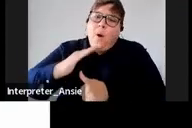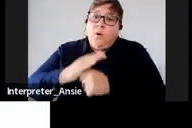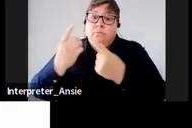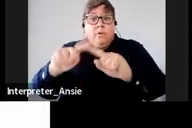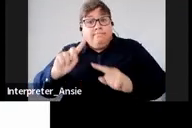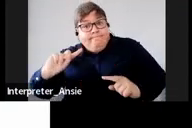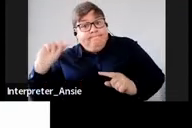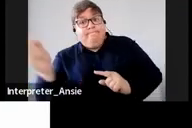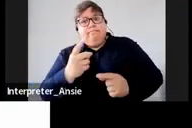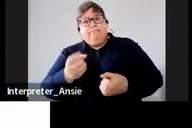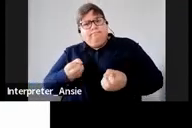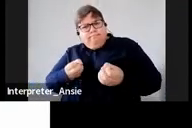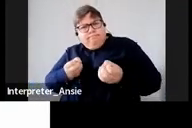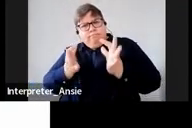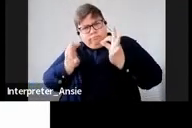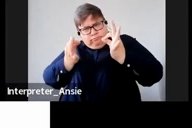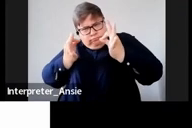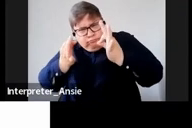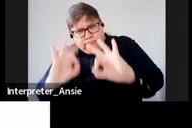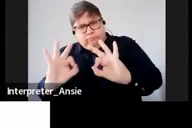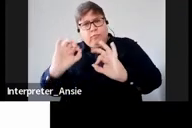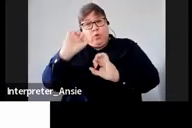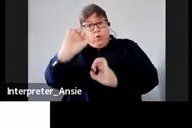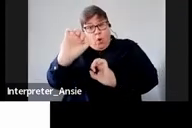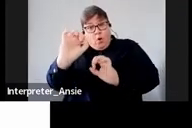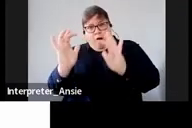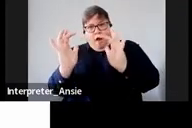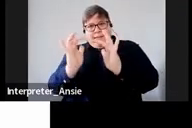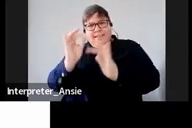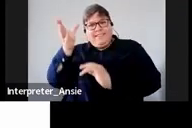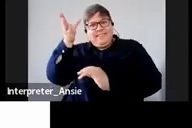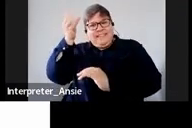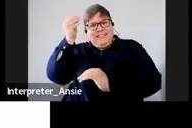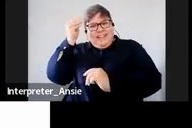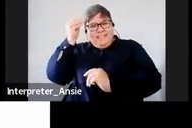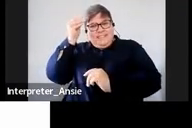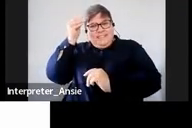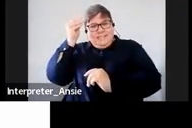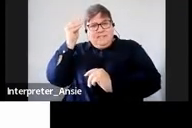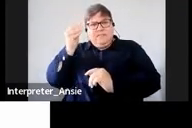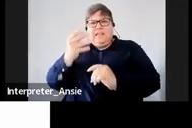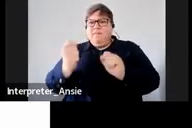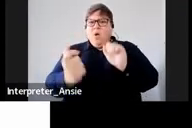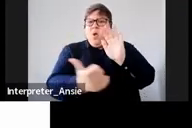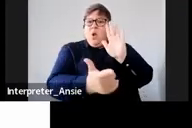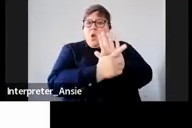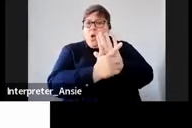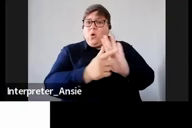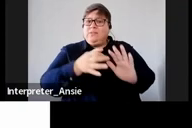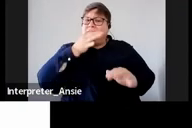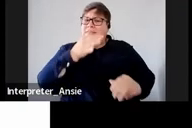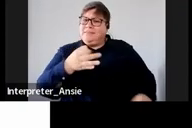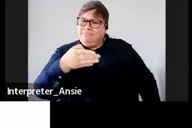provide service with the correct contact details in actual it has been legislated in terms of section 23